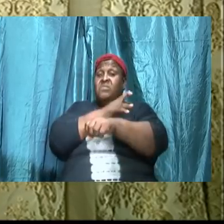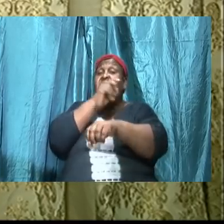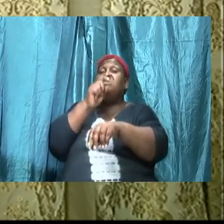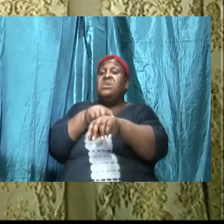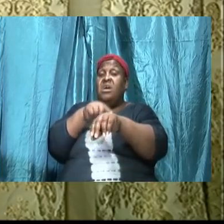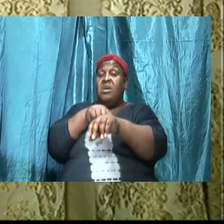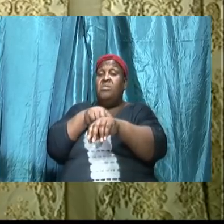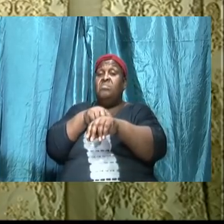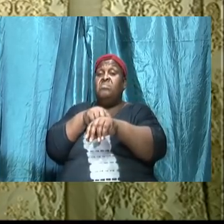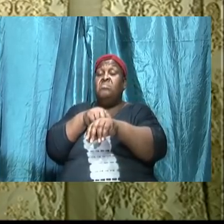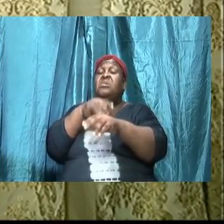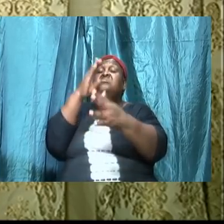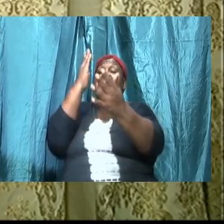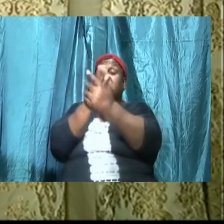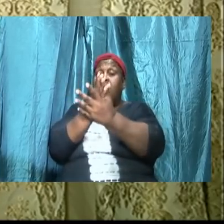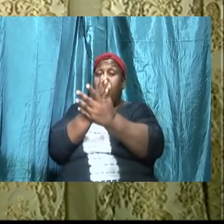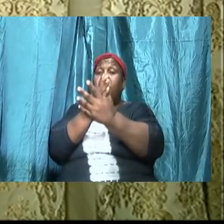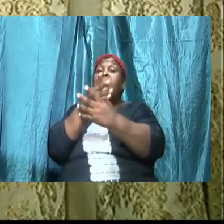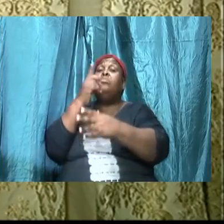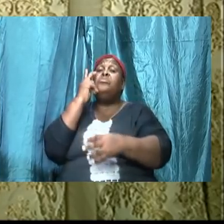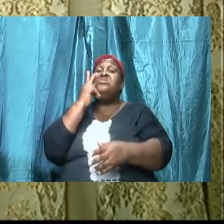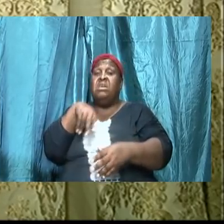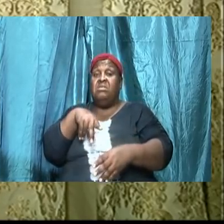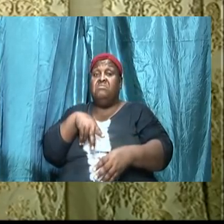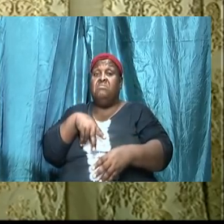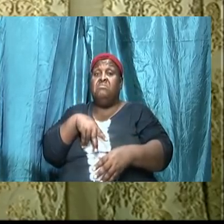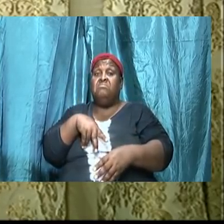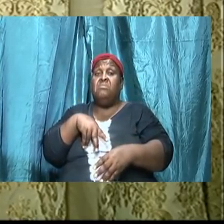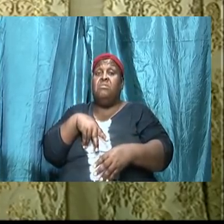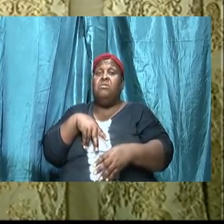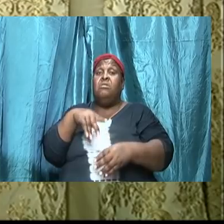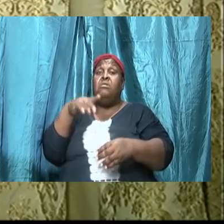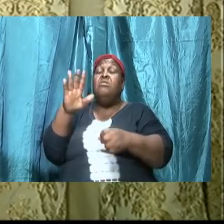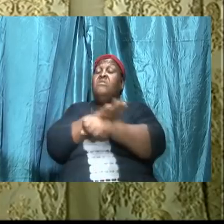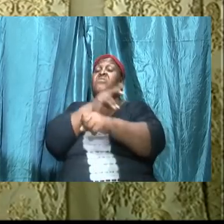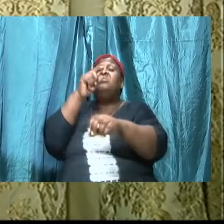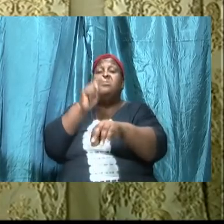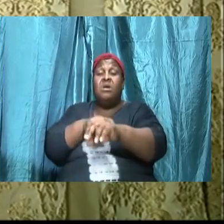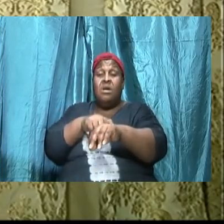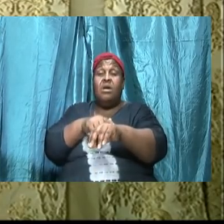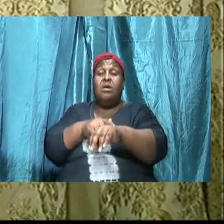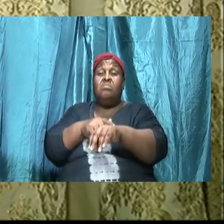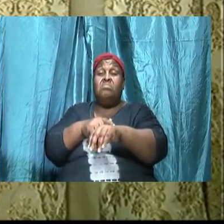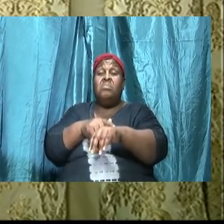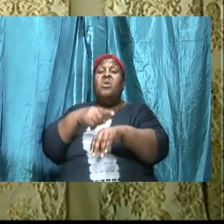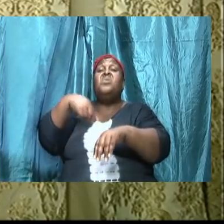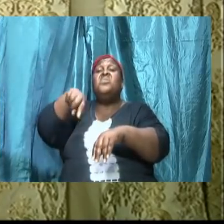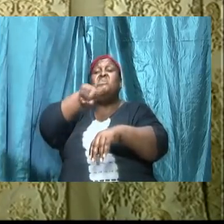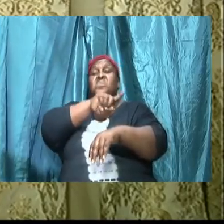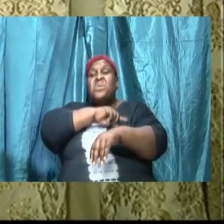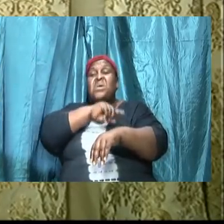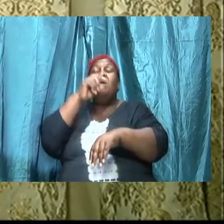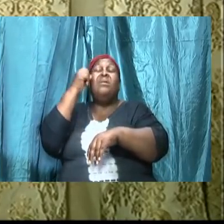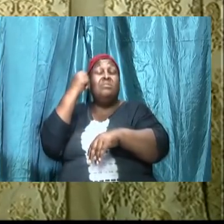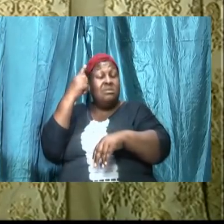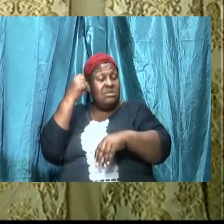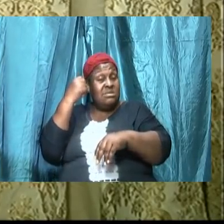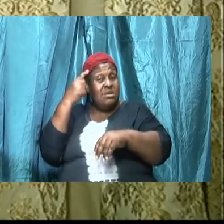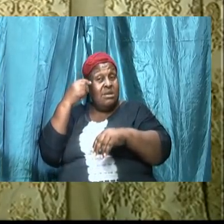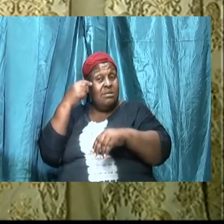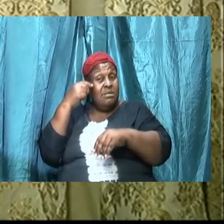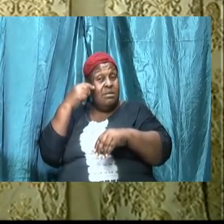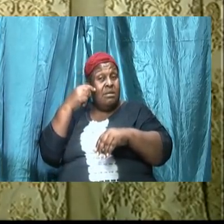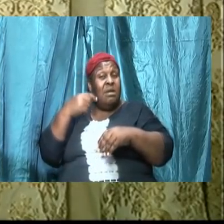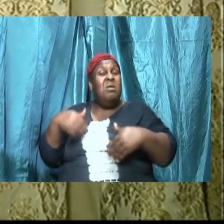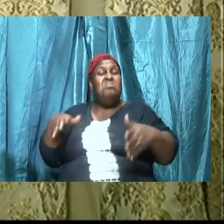we stop the pretense it is full time now that we understand and